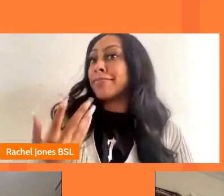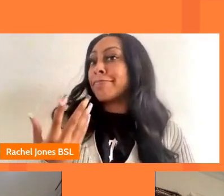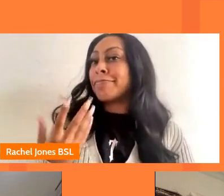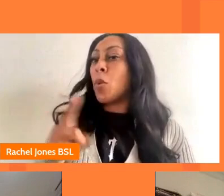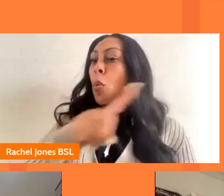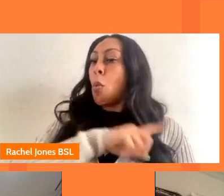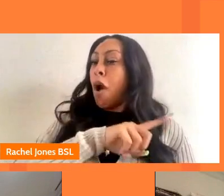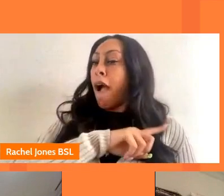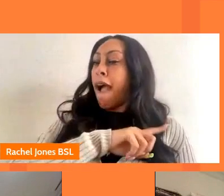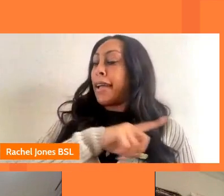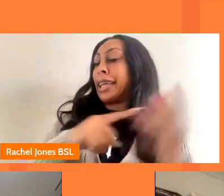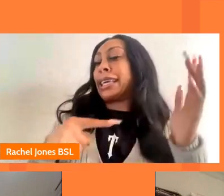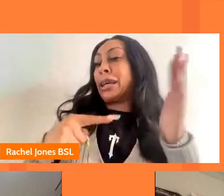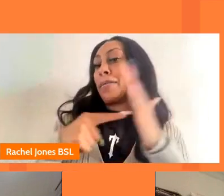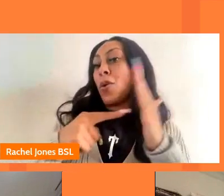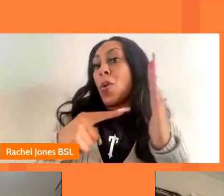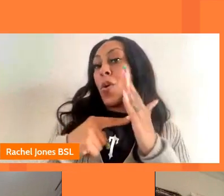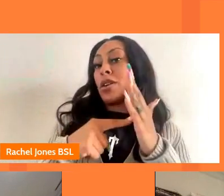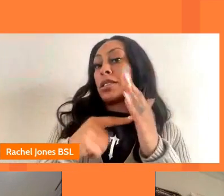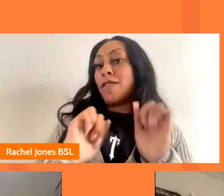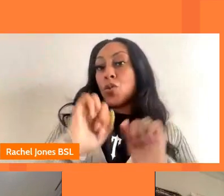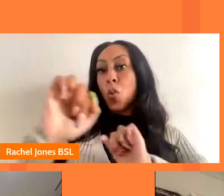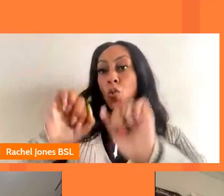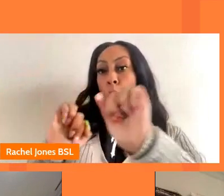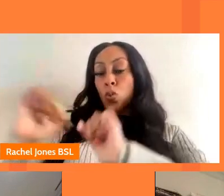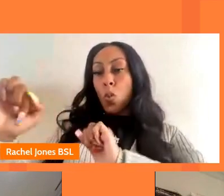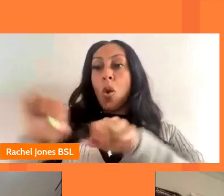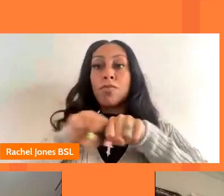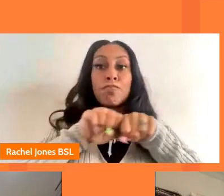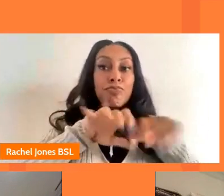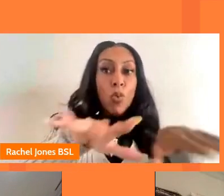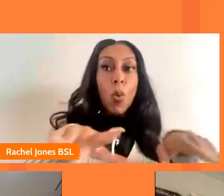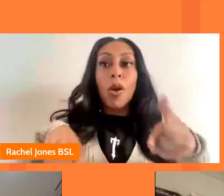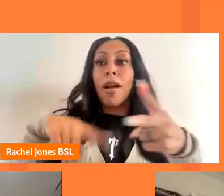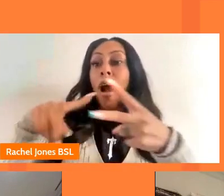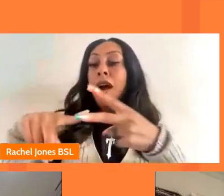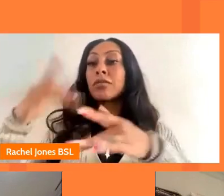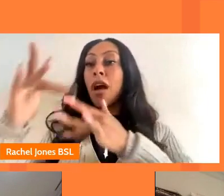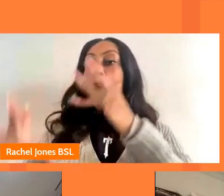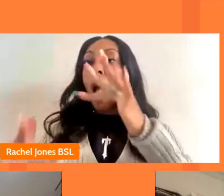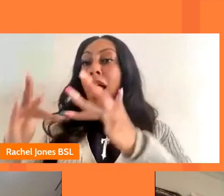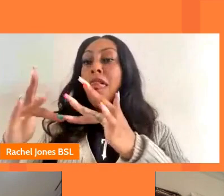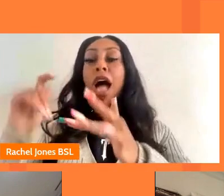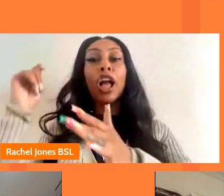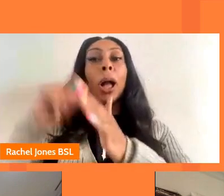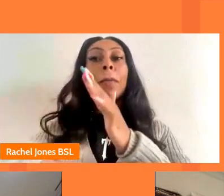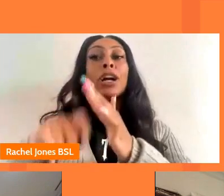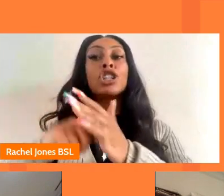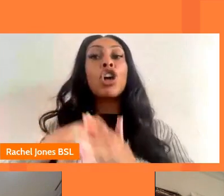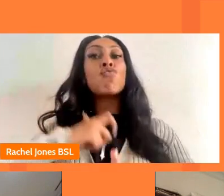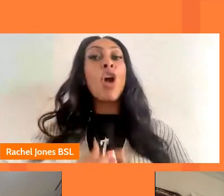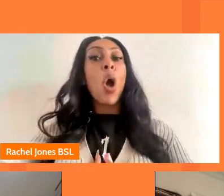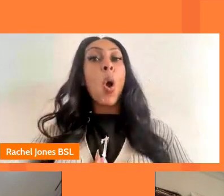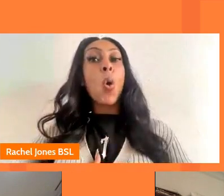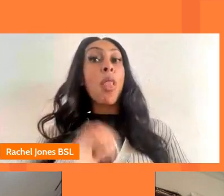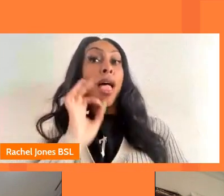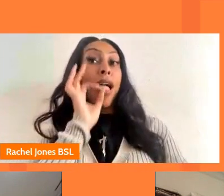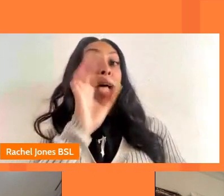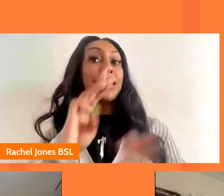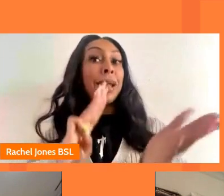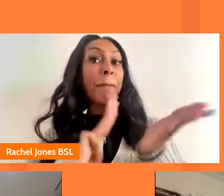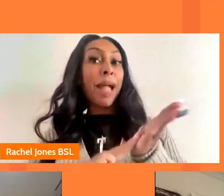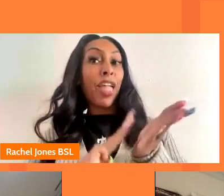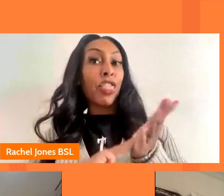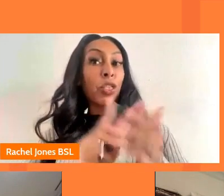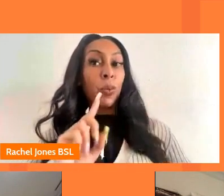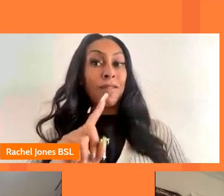to you in your various broadcast and and online commissioning roles and can matthew can i throw that to you first of all